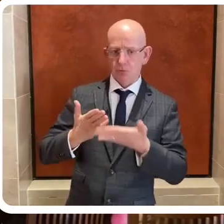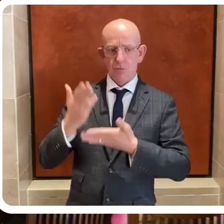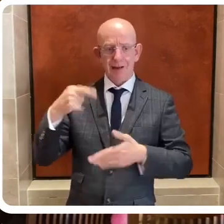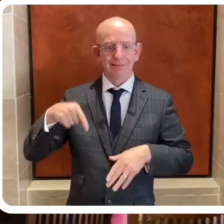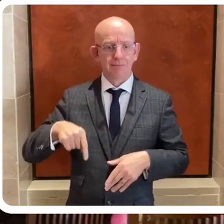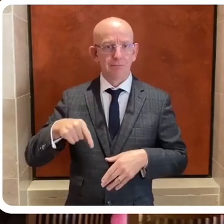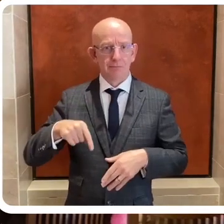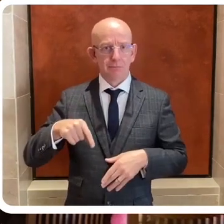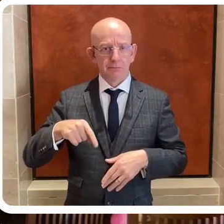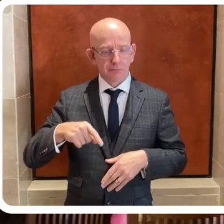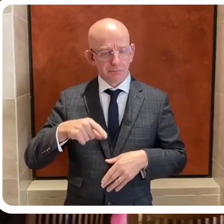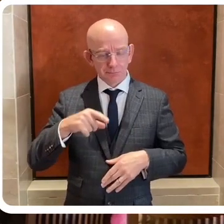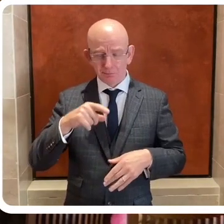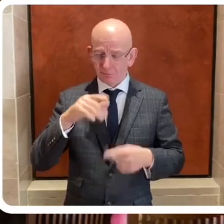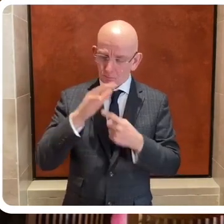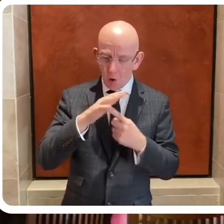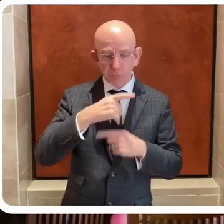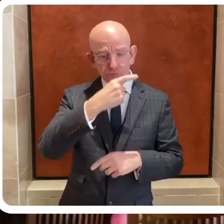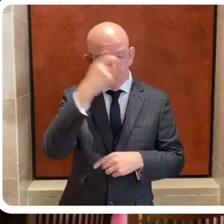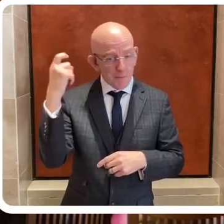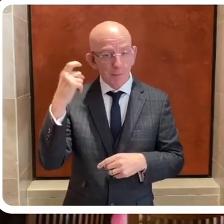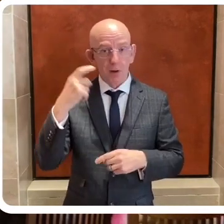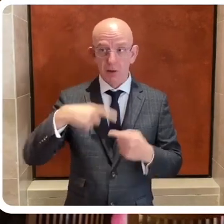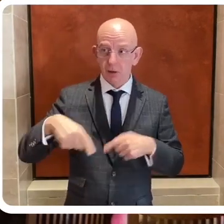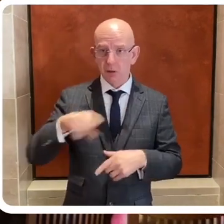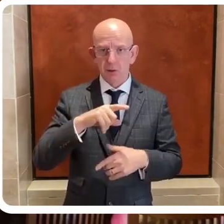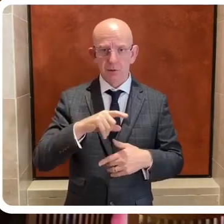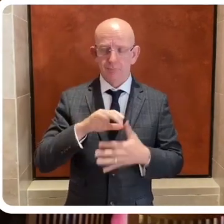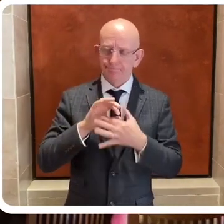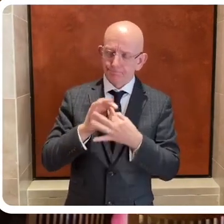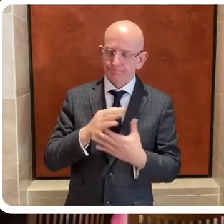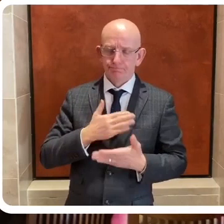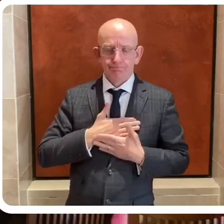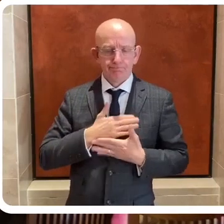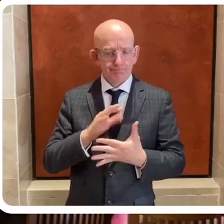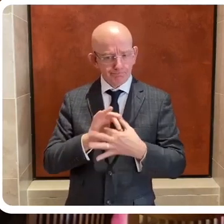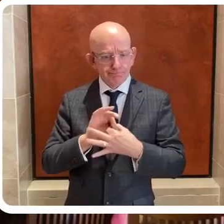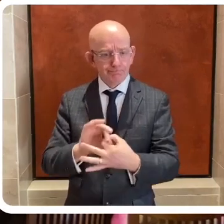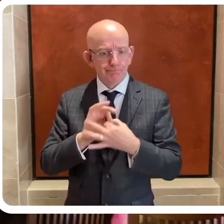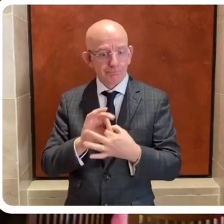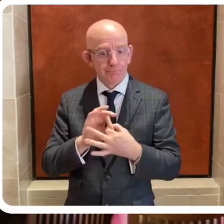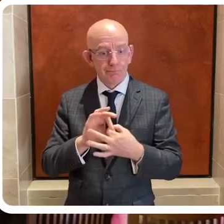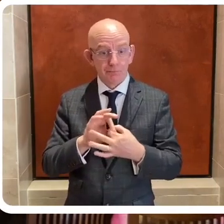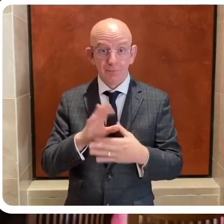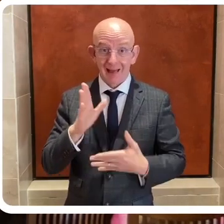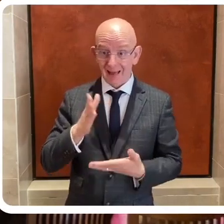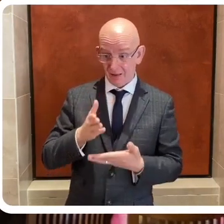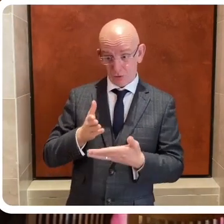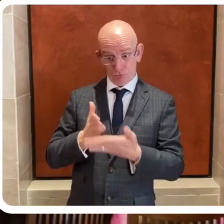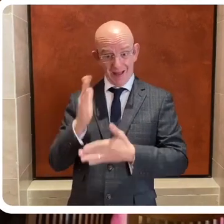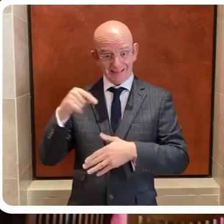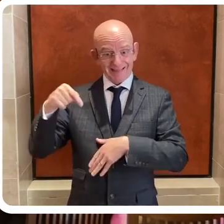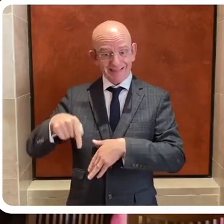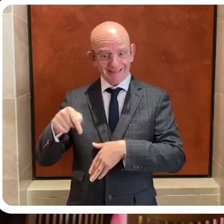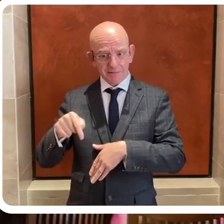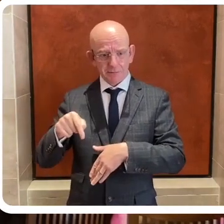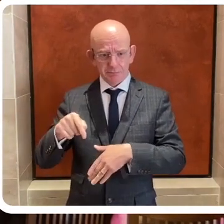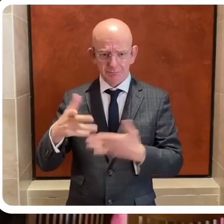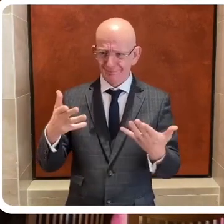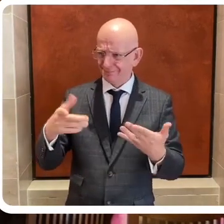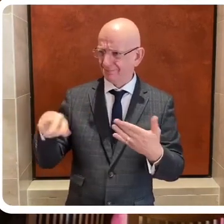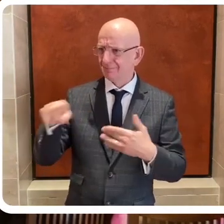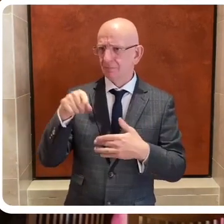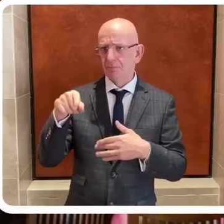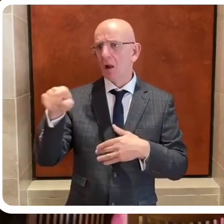no race, no gender, no sexuality, no political identity or ideology, nothing unites the world except one thing and